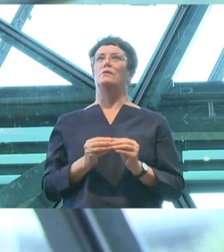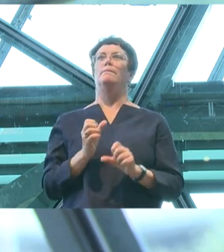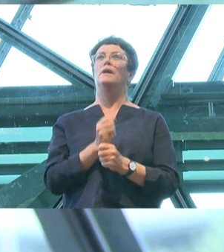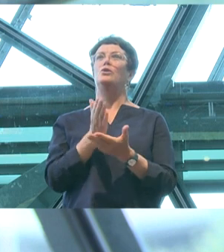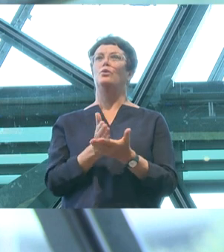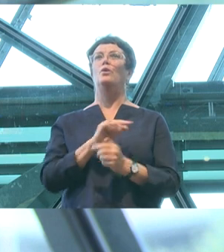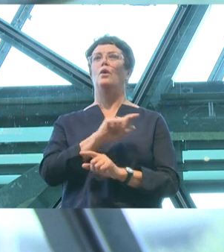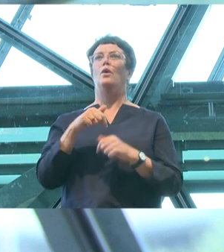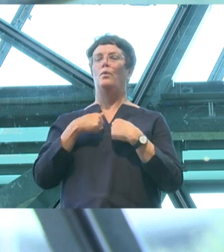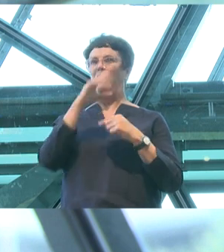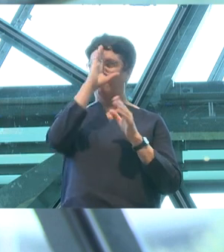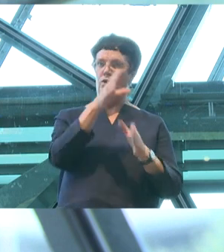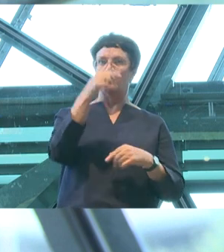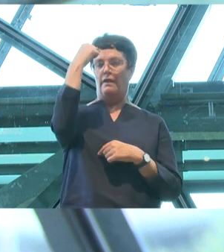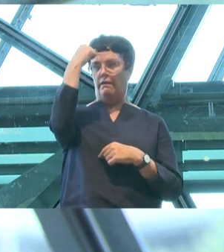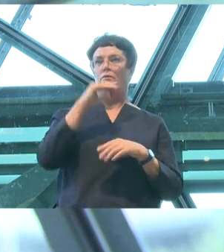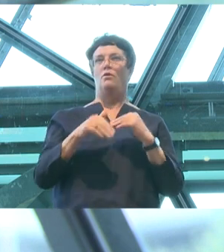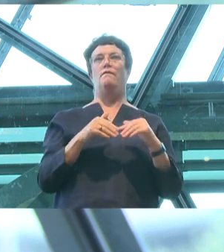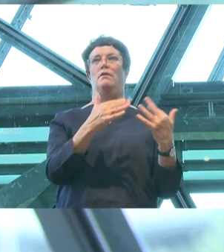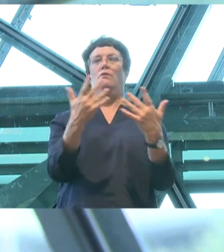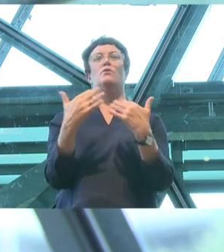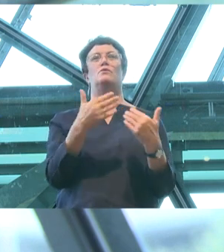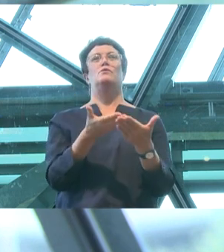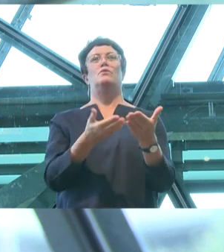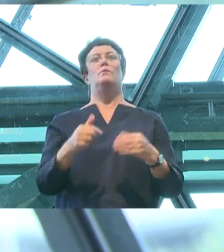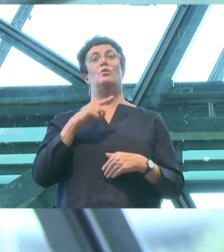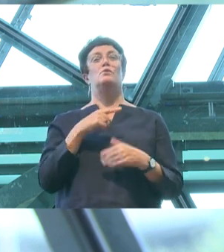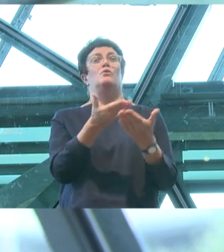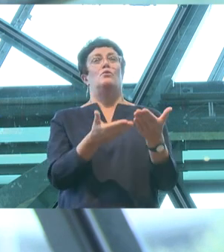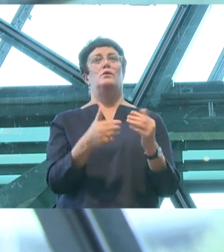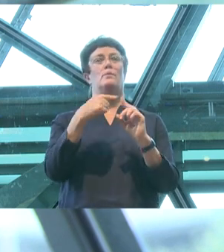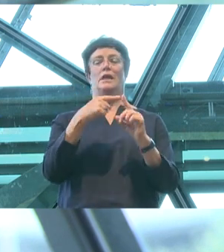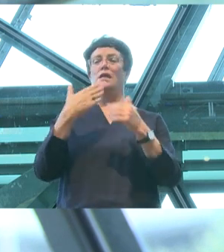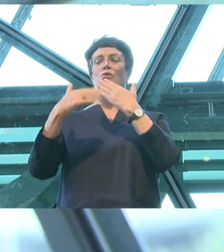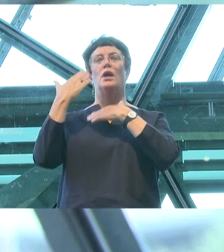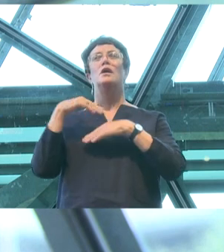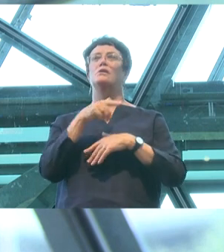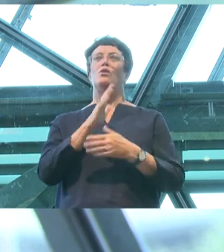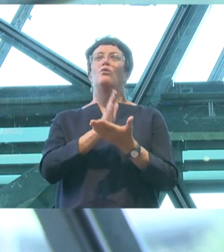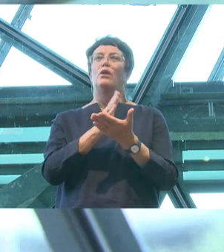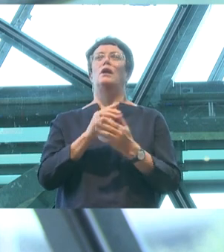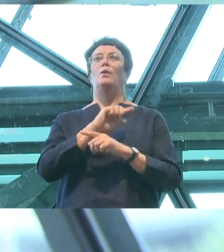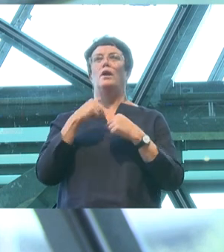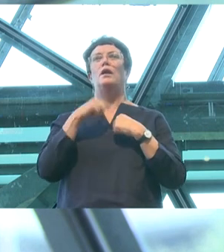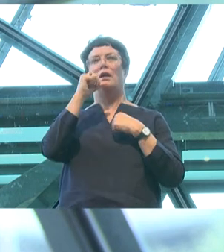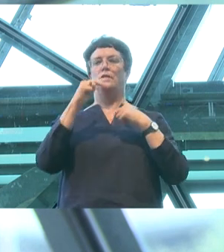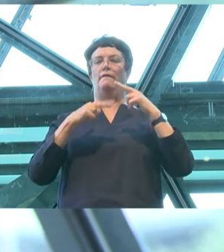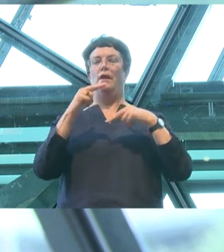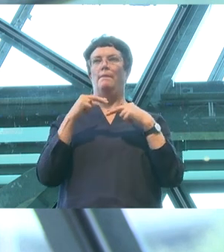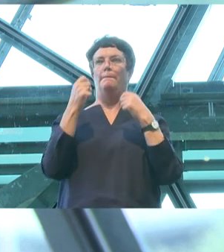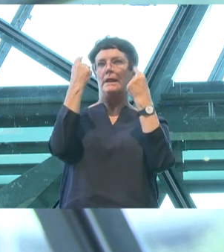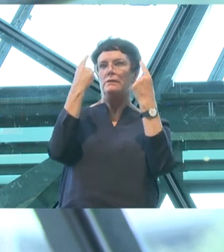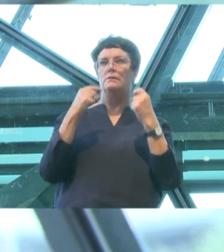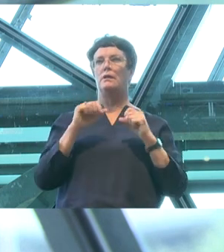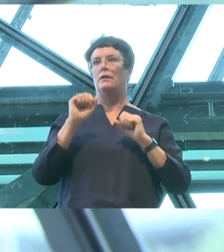of our national narrative, because stories and histories are the foundational myths on which we can build understanding of each other